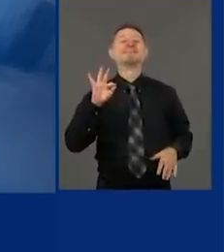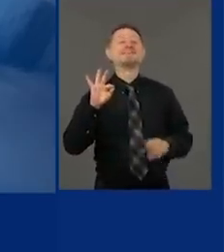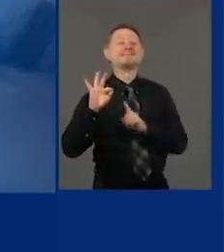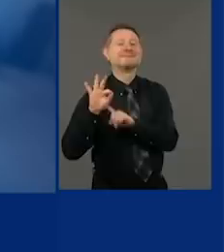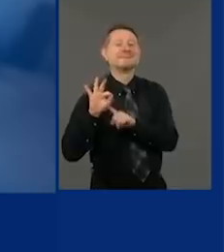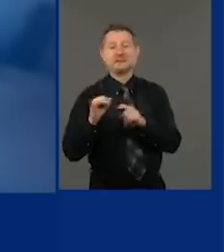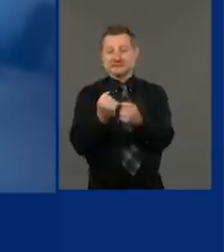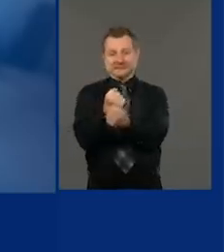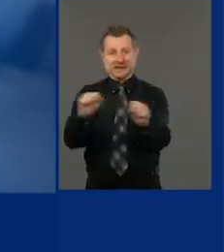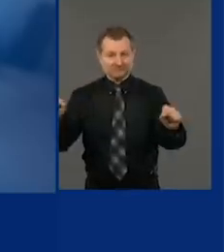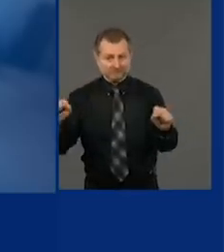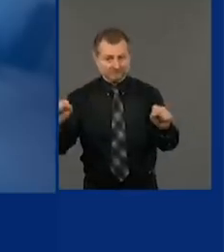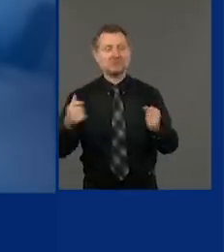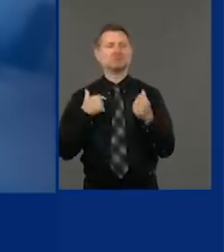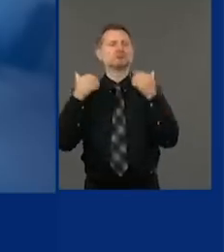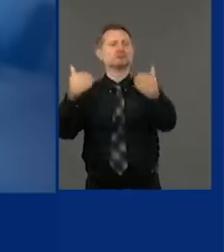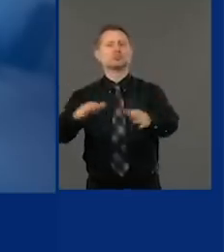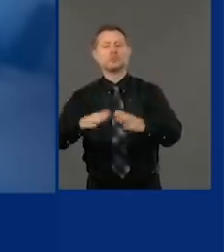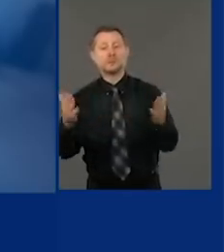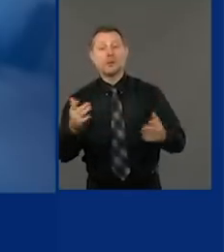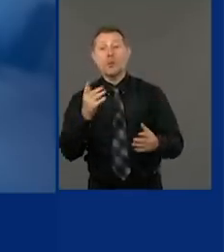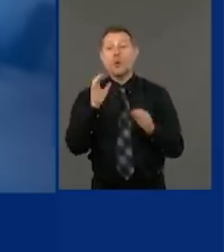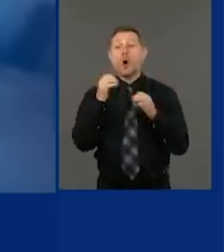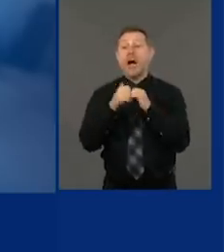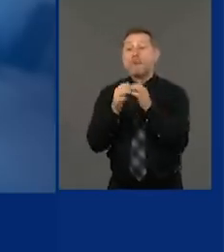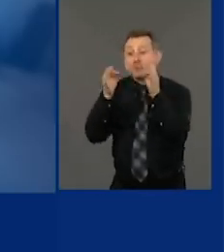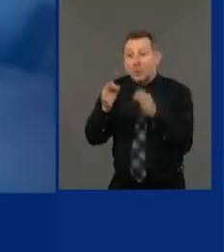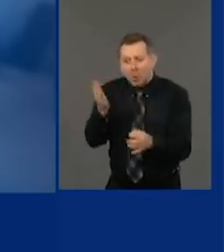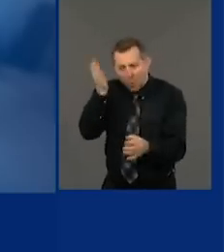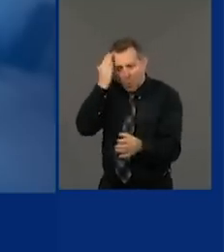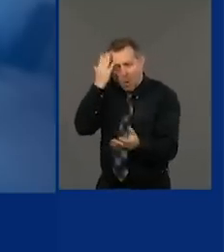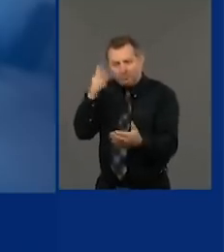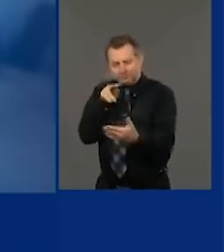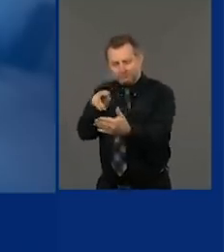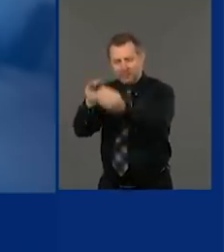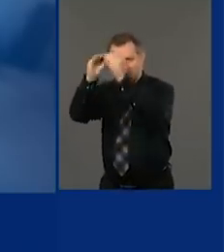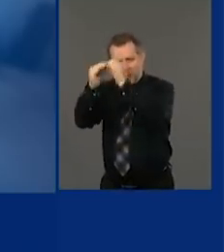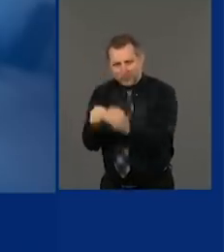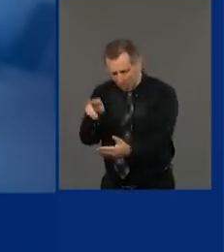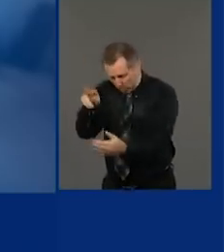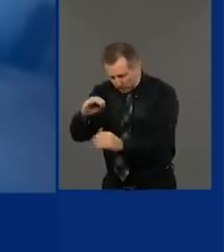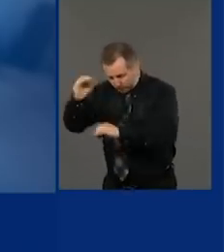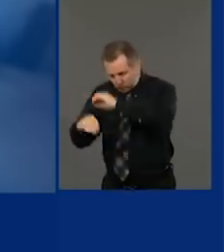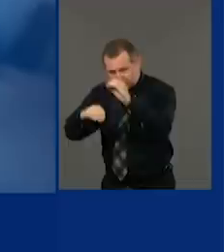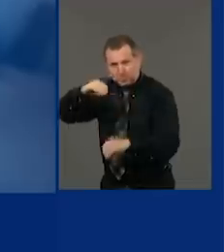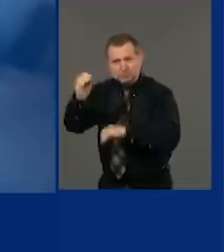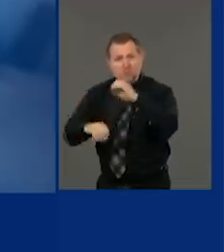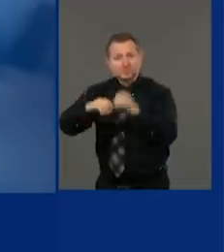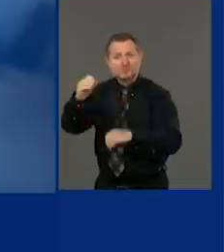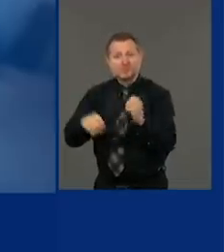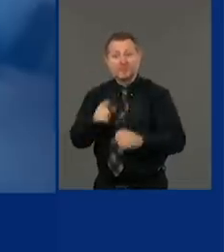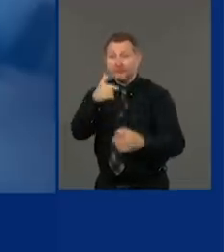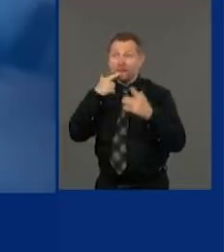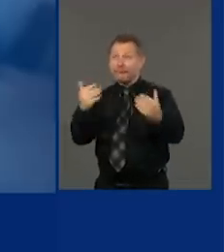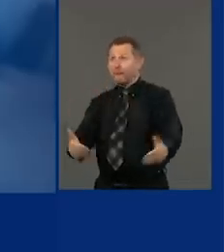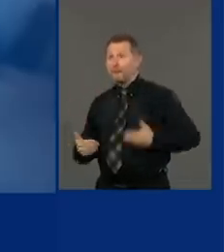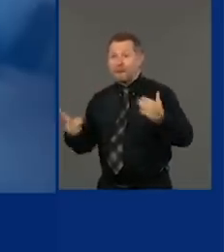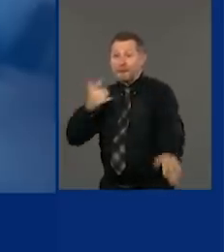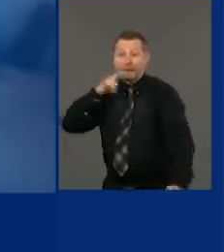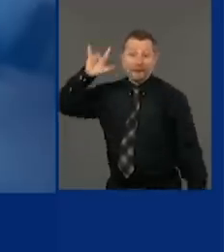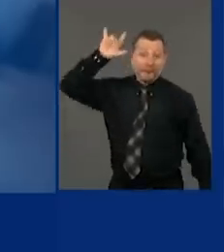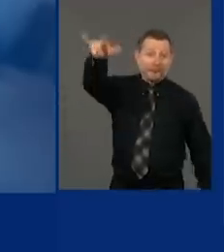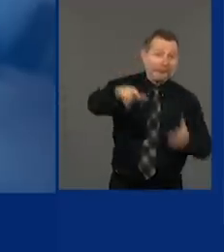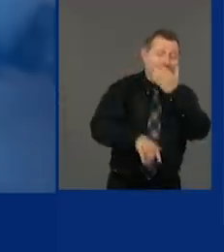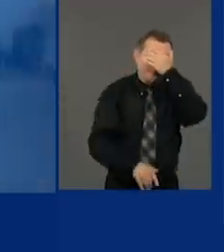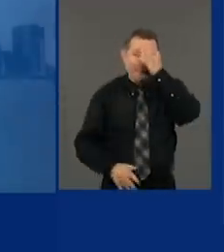How do you know if it's safe? You look at the data. You don't hold your finger up and feel the wind. You don't have an inspiration. You